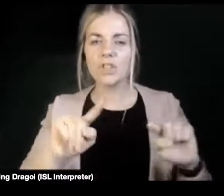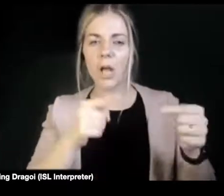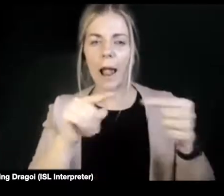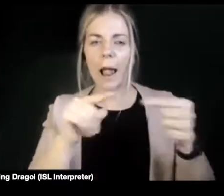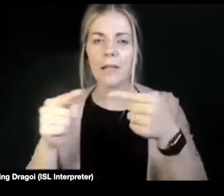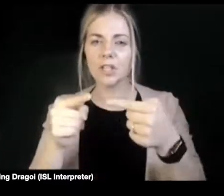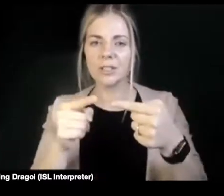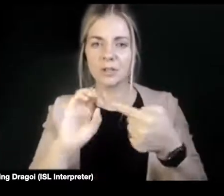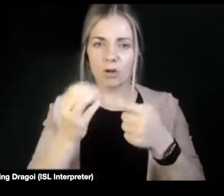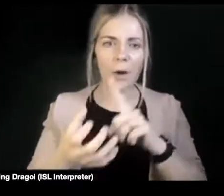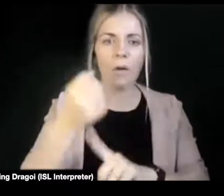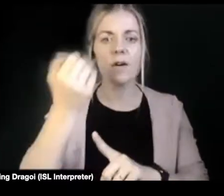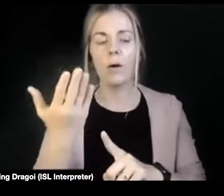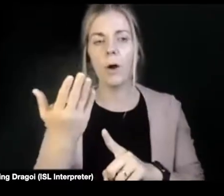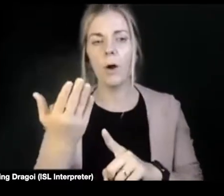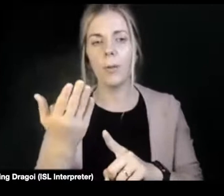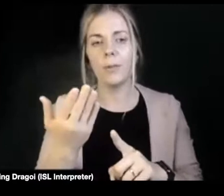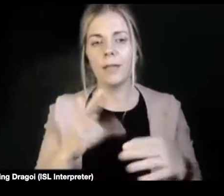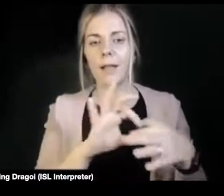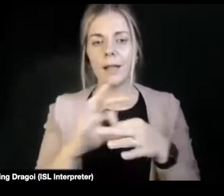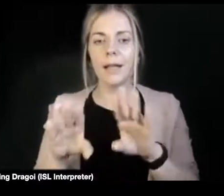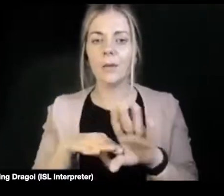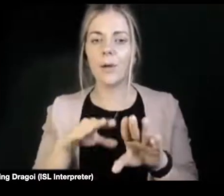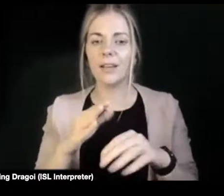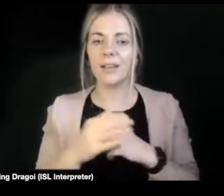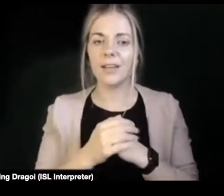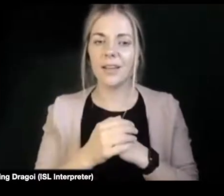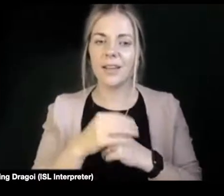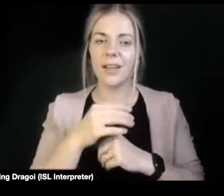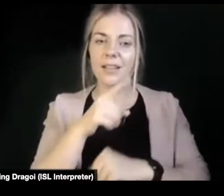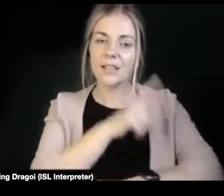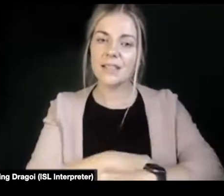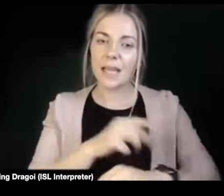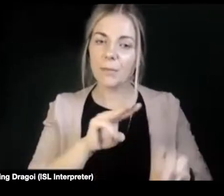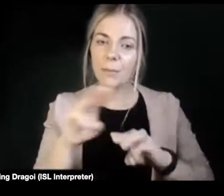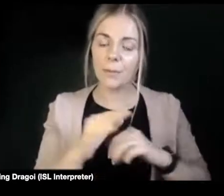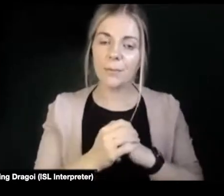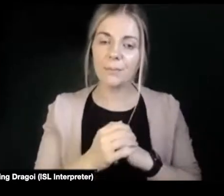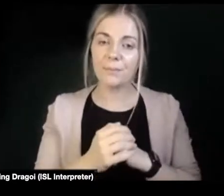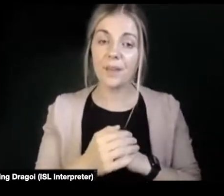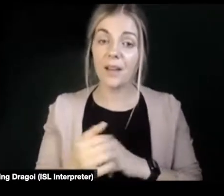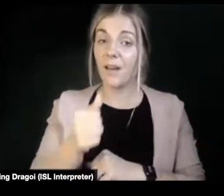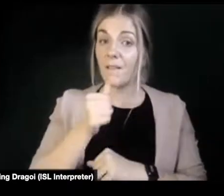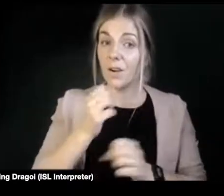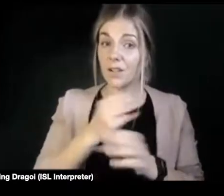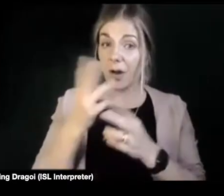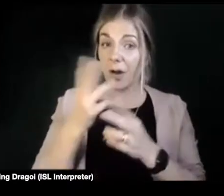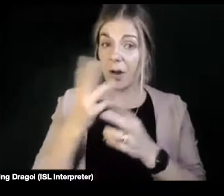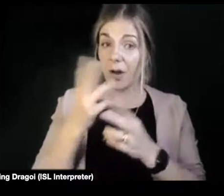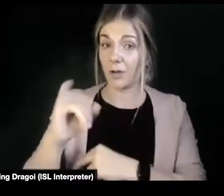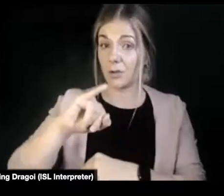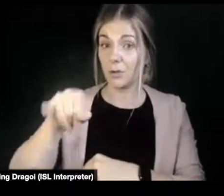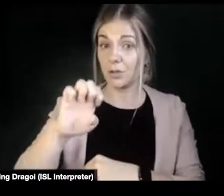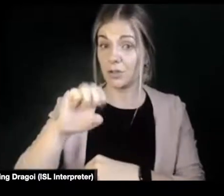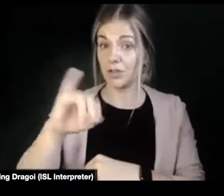DPOs and disabled activists? Well, first of all, can I just respond to Jenny there for a moment? everything Jenny